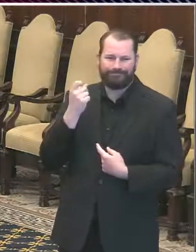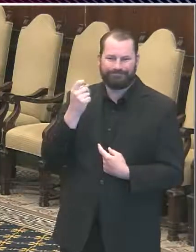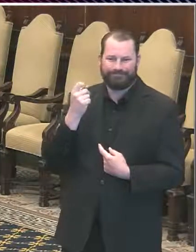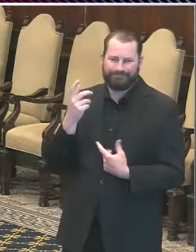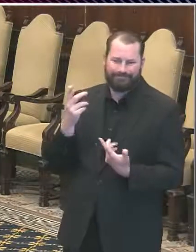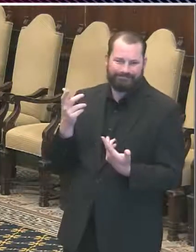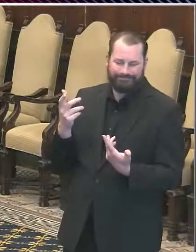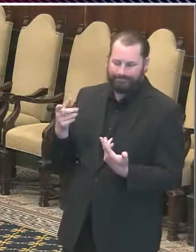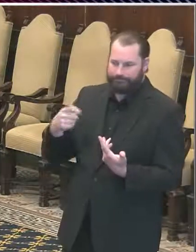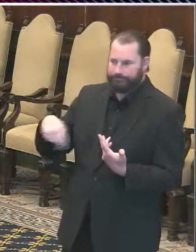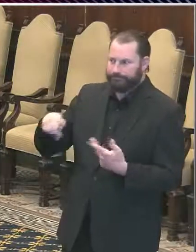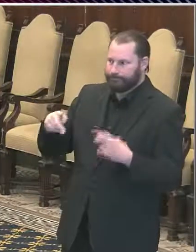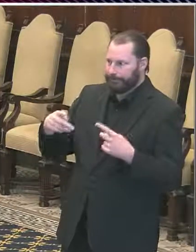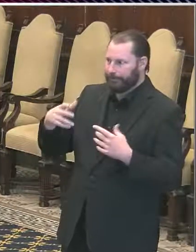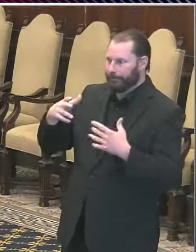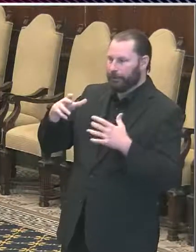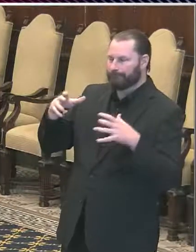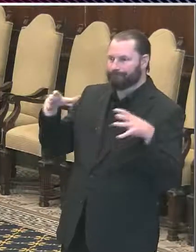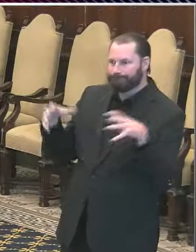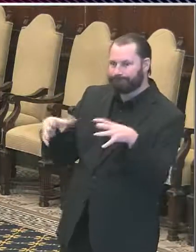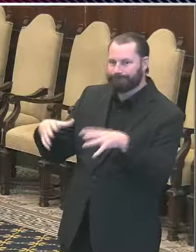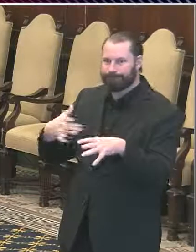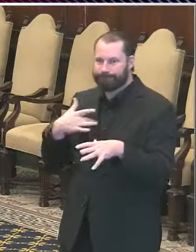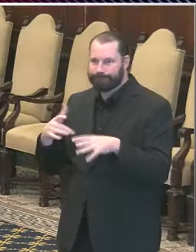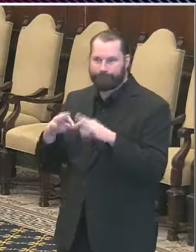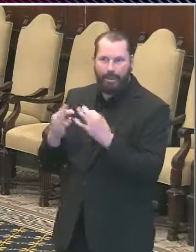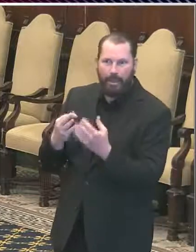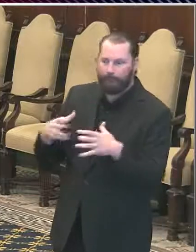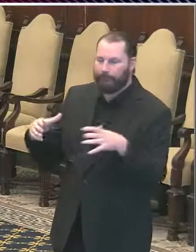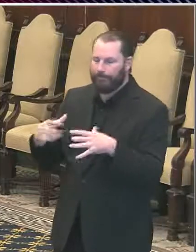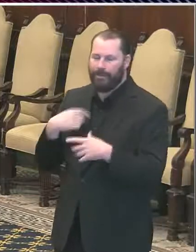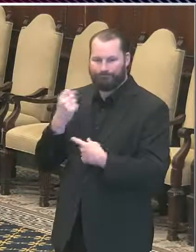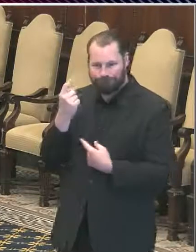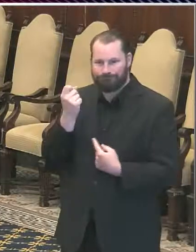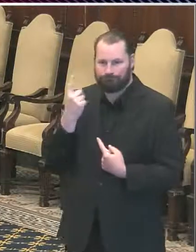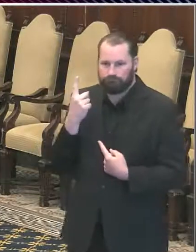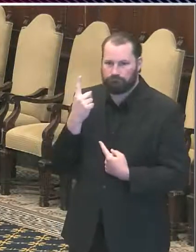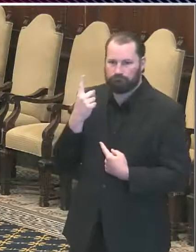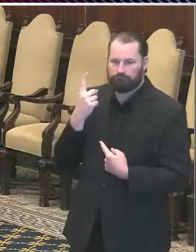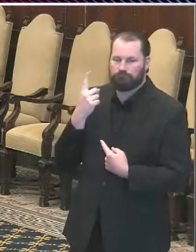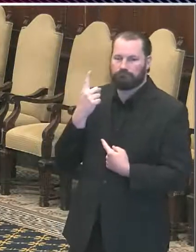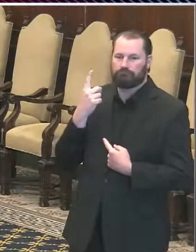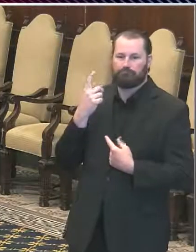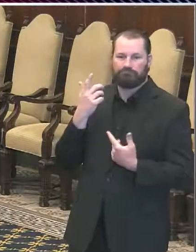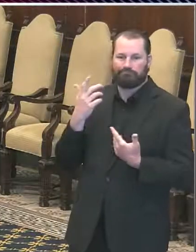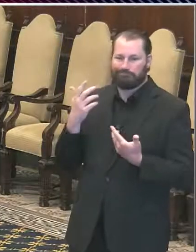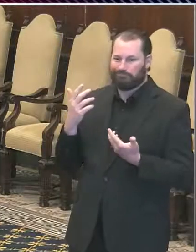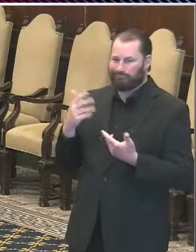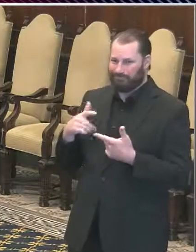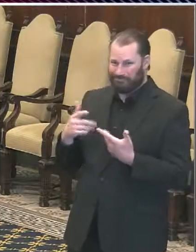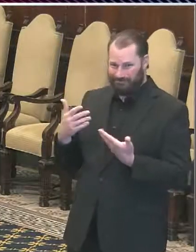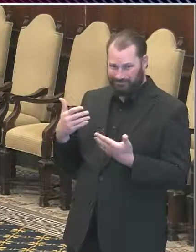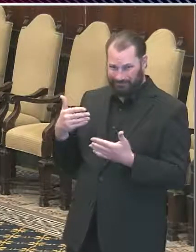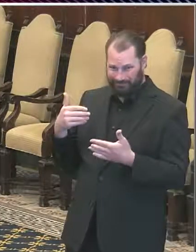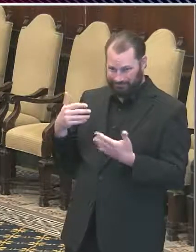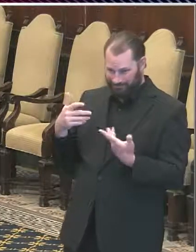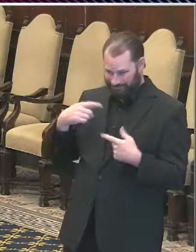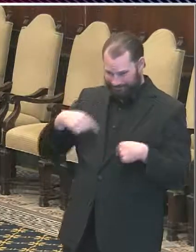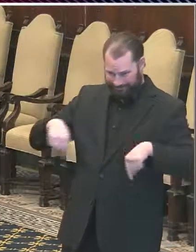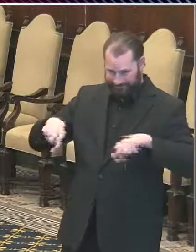This is a pandemic as we all know. There's, you know, almost 100,000 people in the country dead as a result of it.